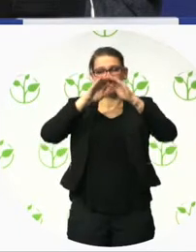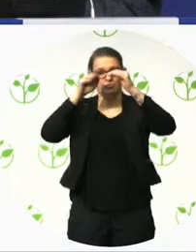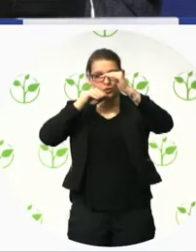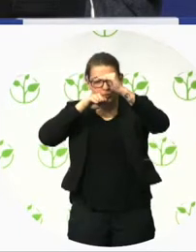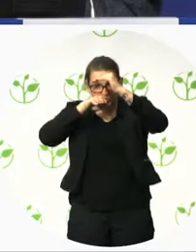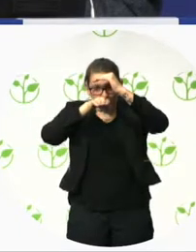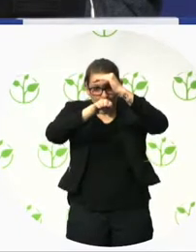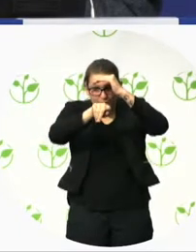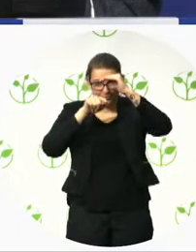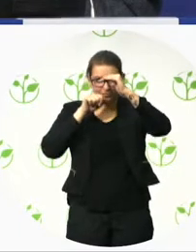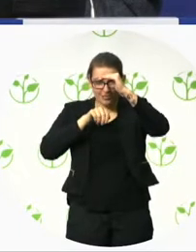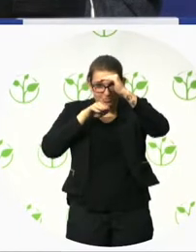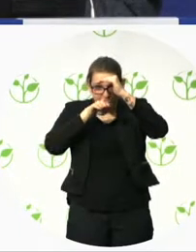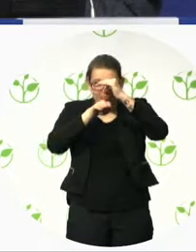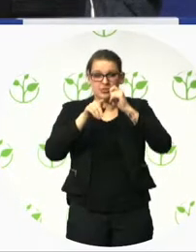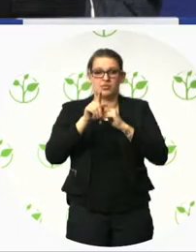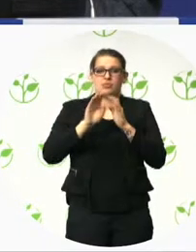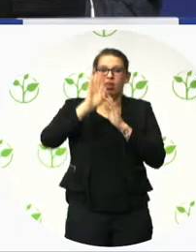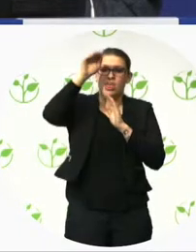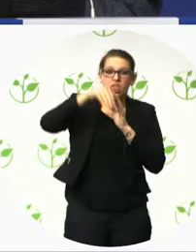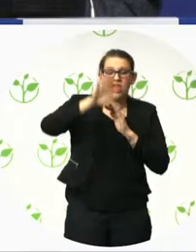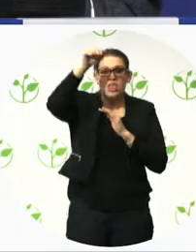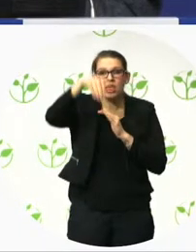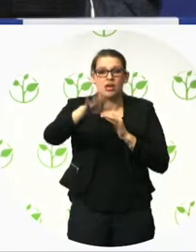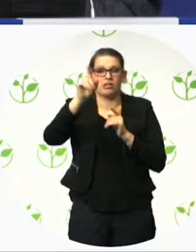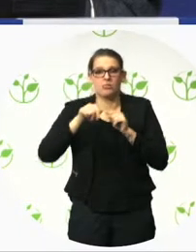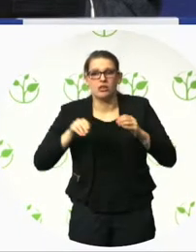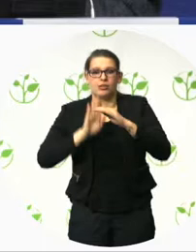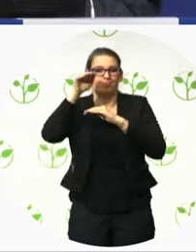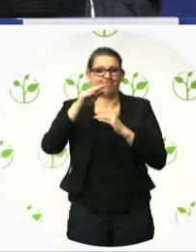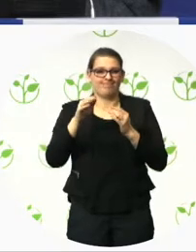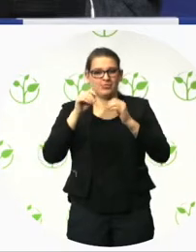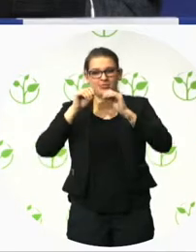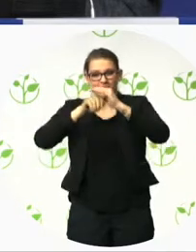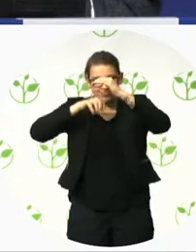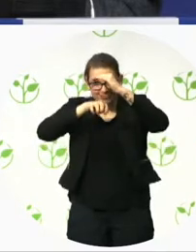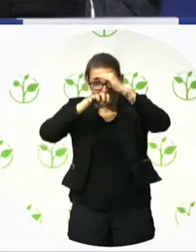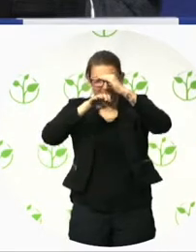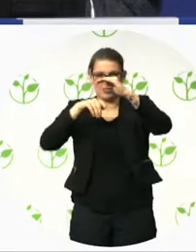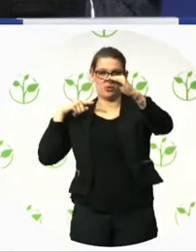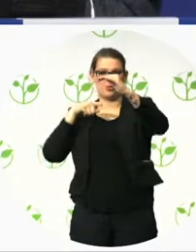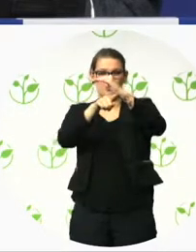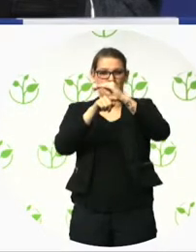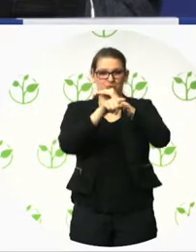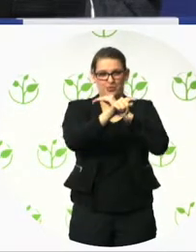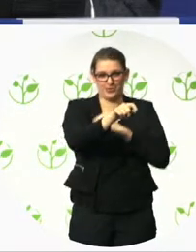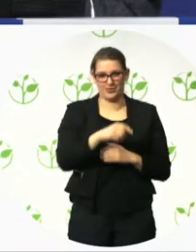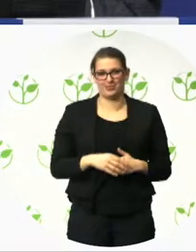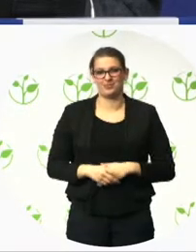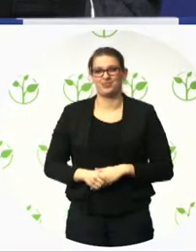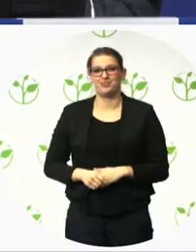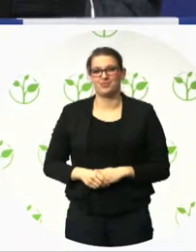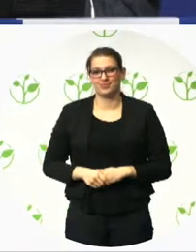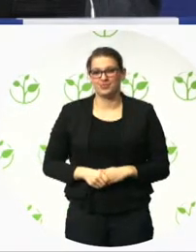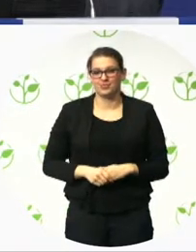Then transport without going by car is a challenge, and good outdoor recreation is difficult